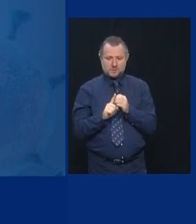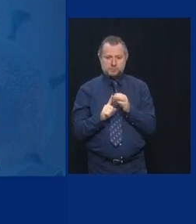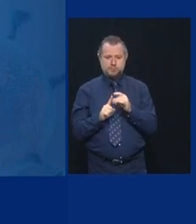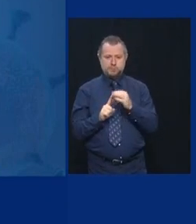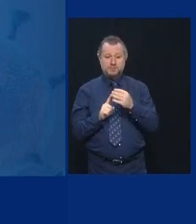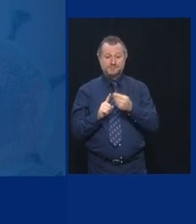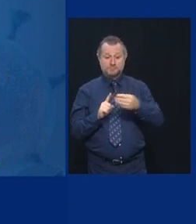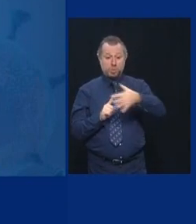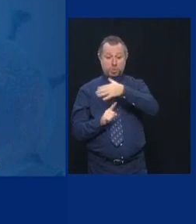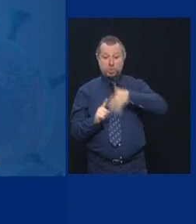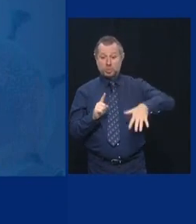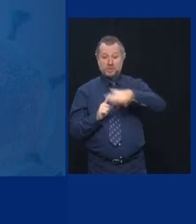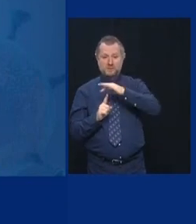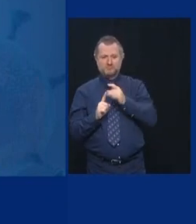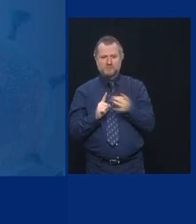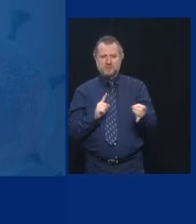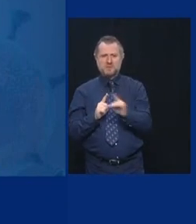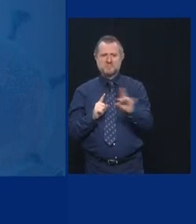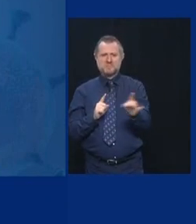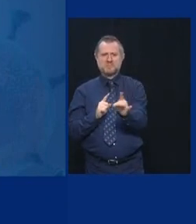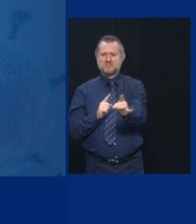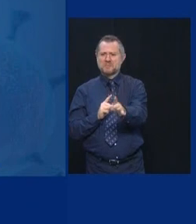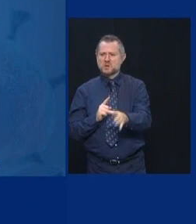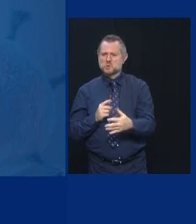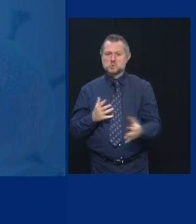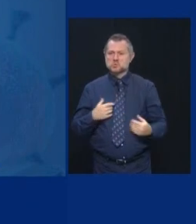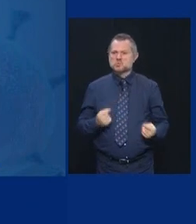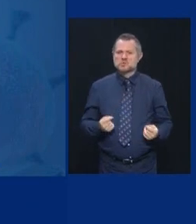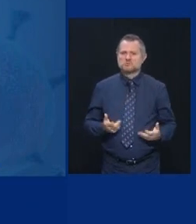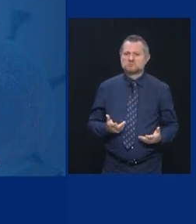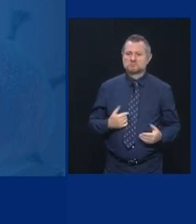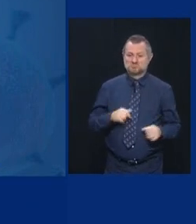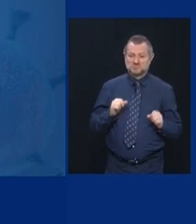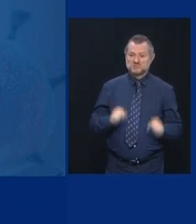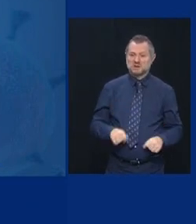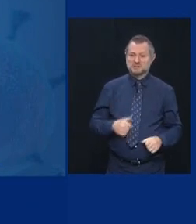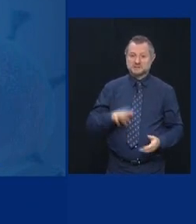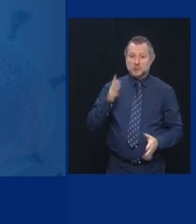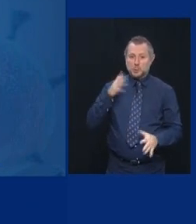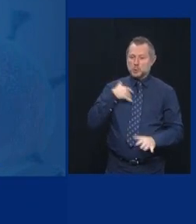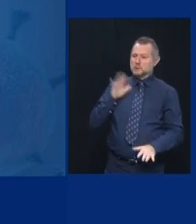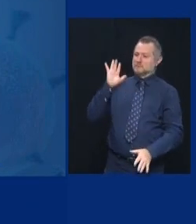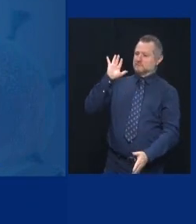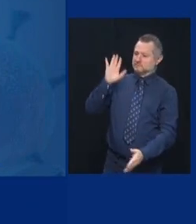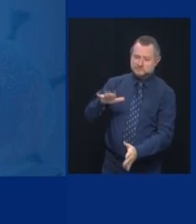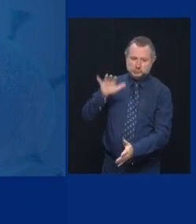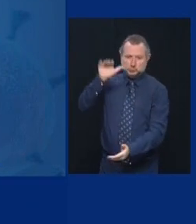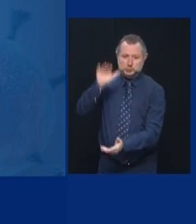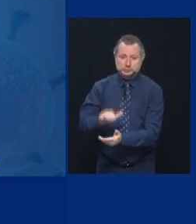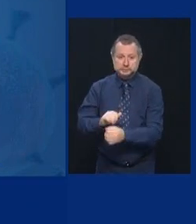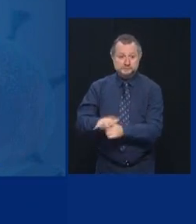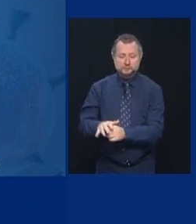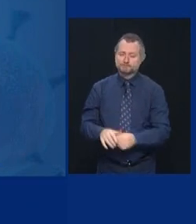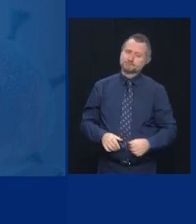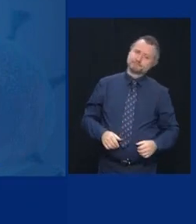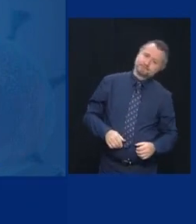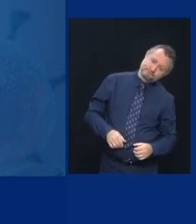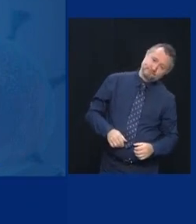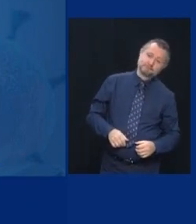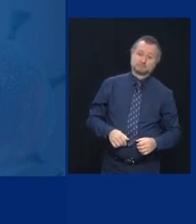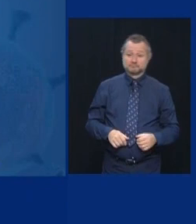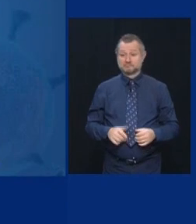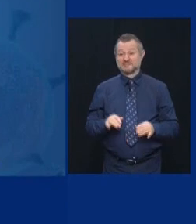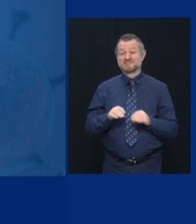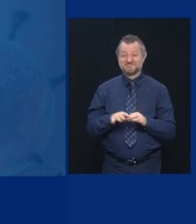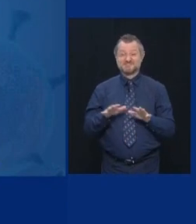And the question always becomes, can you stop it in the cluster? Can you tamp out the